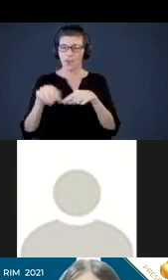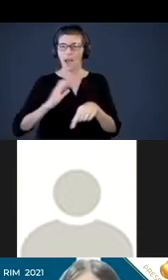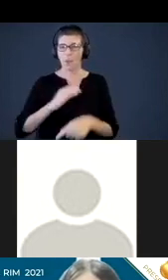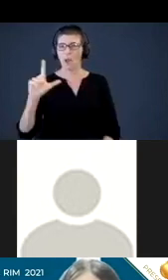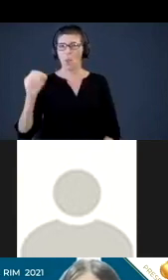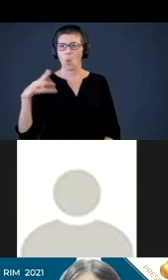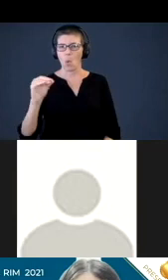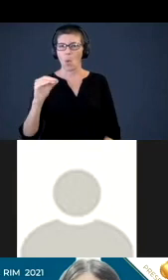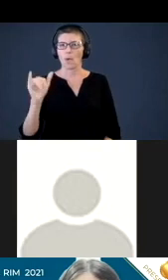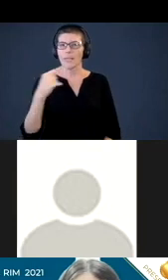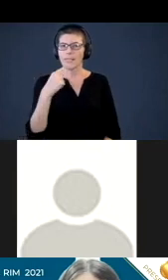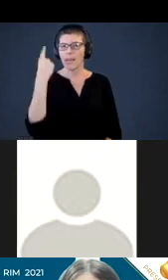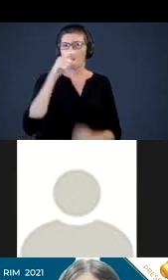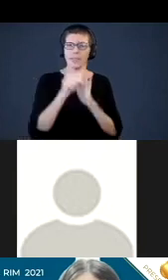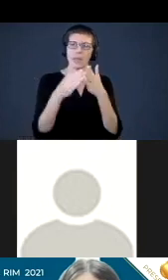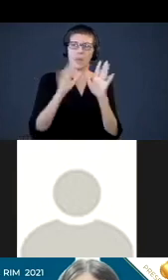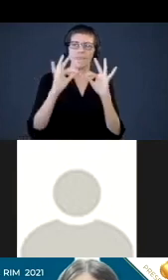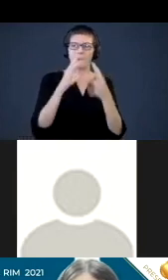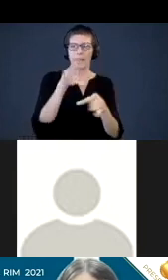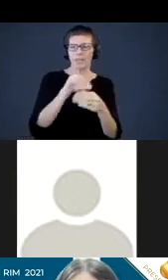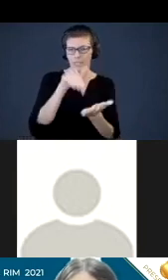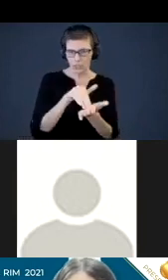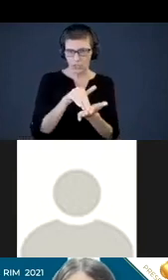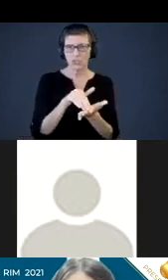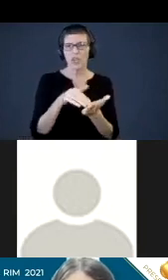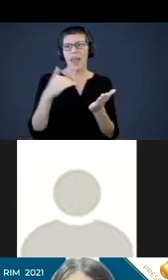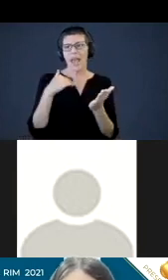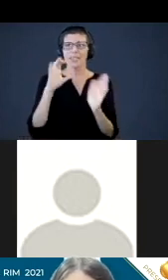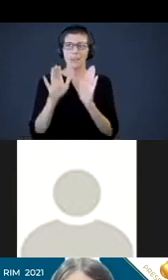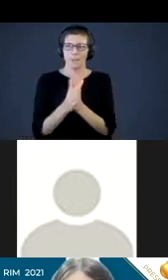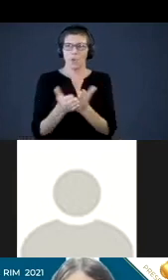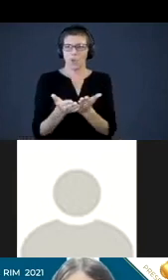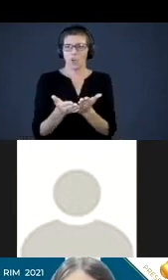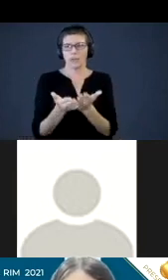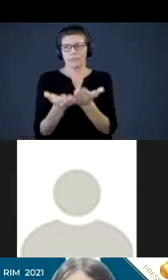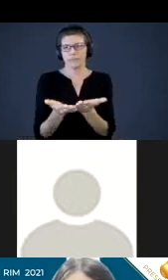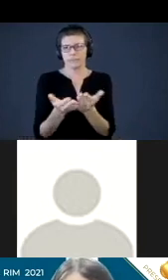say Hawaii Statewide Family Engagement Center and has a book that's open.